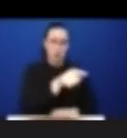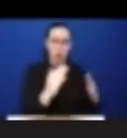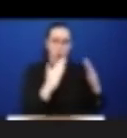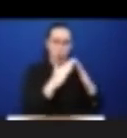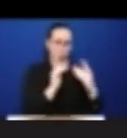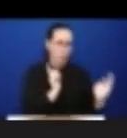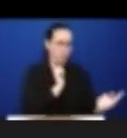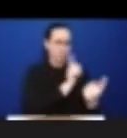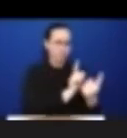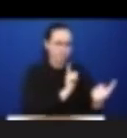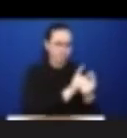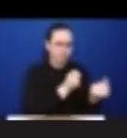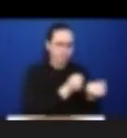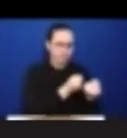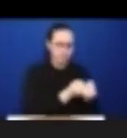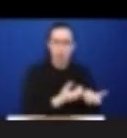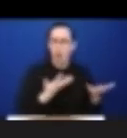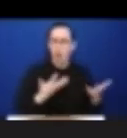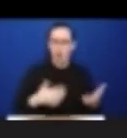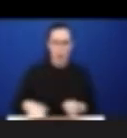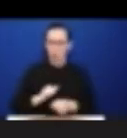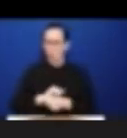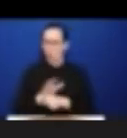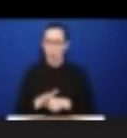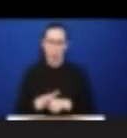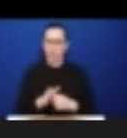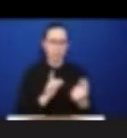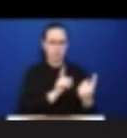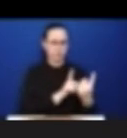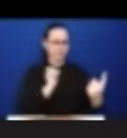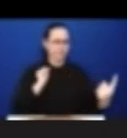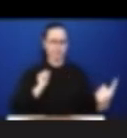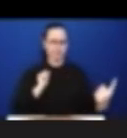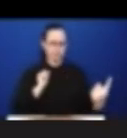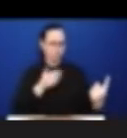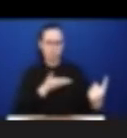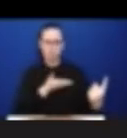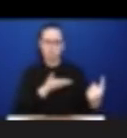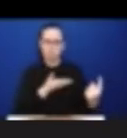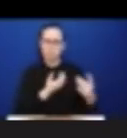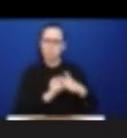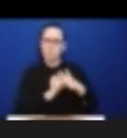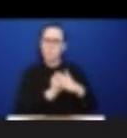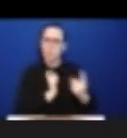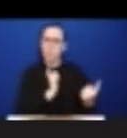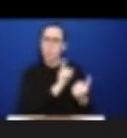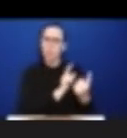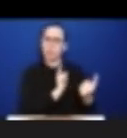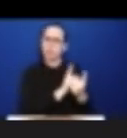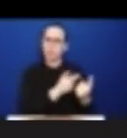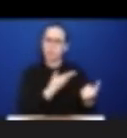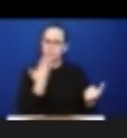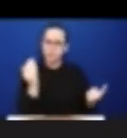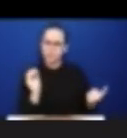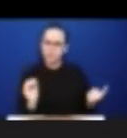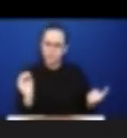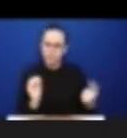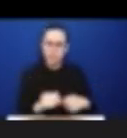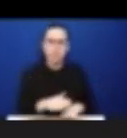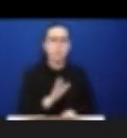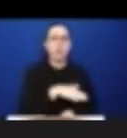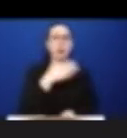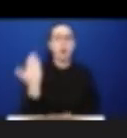healthcare systems had vaccination mandates, home care for children in some areas saw no such mandate.